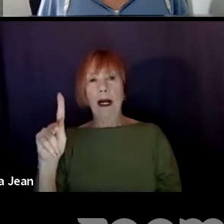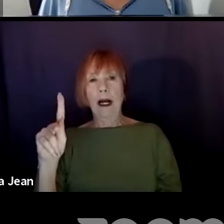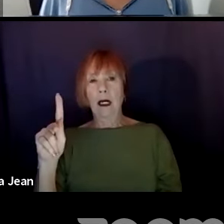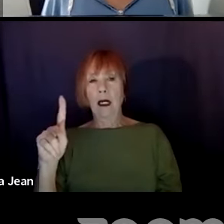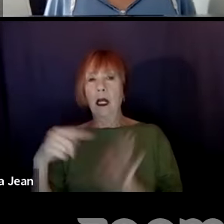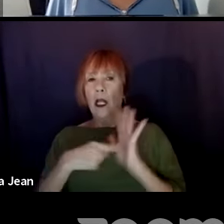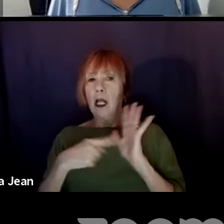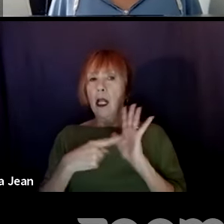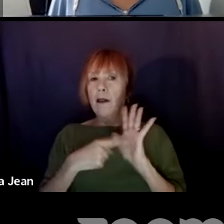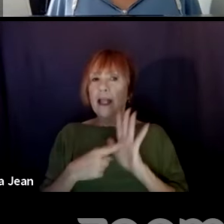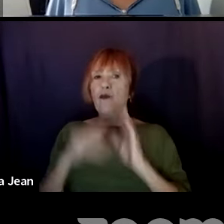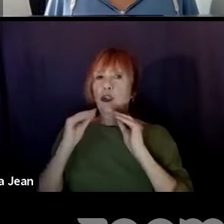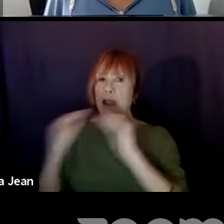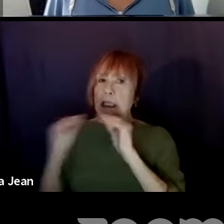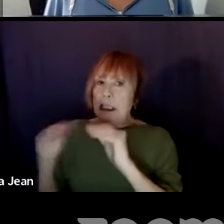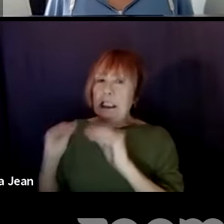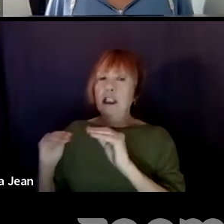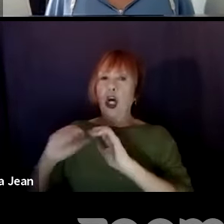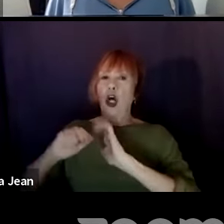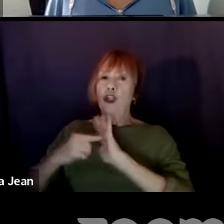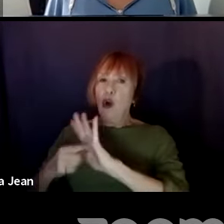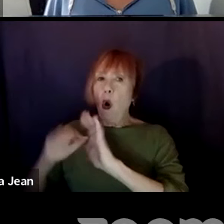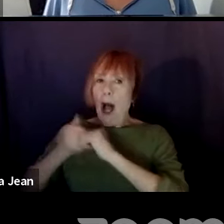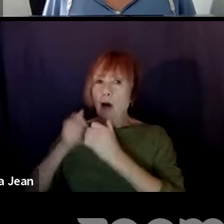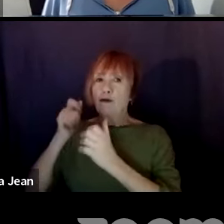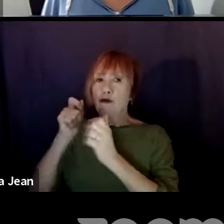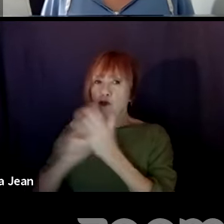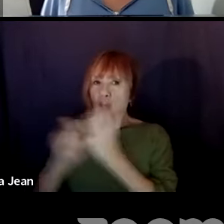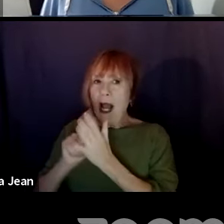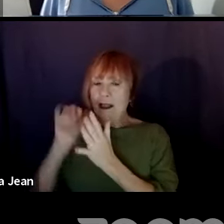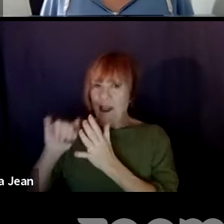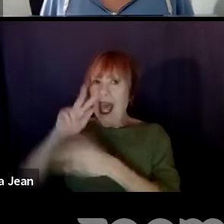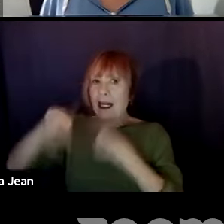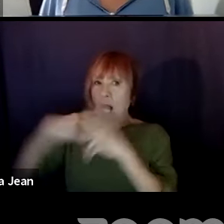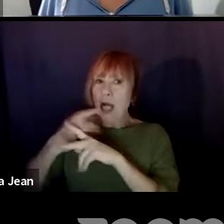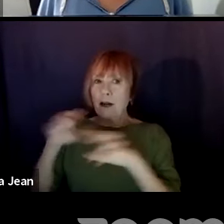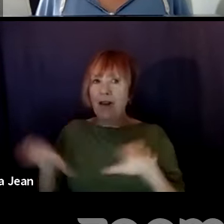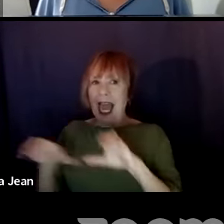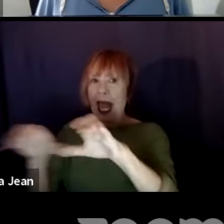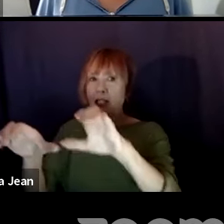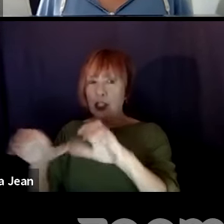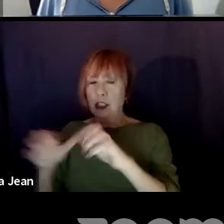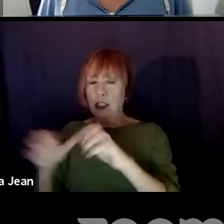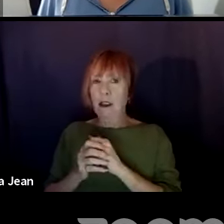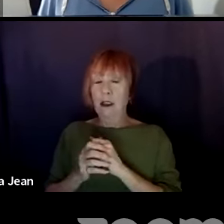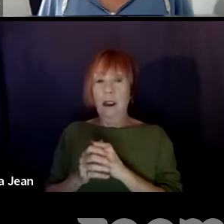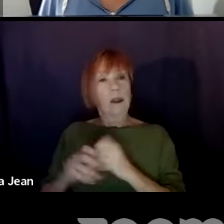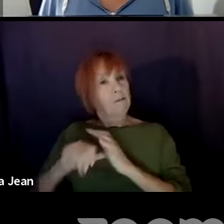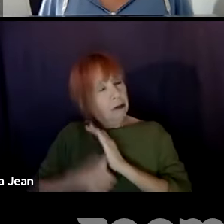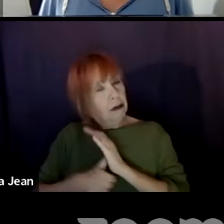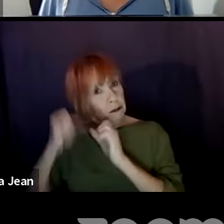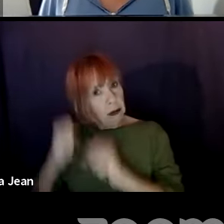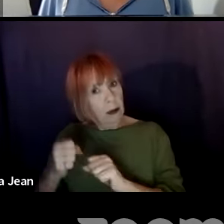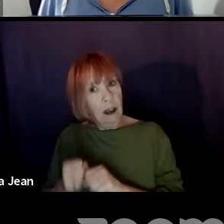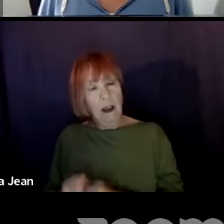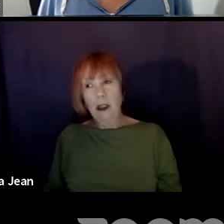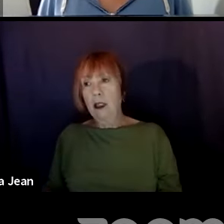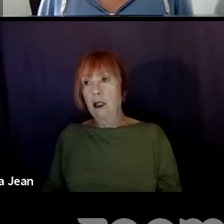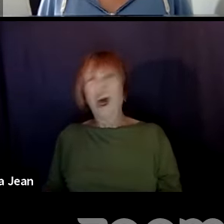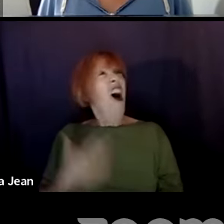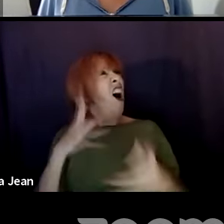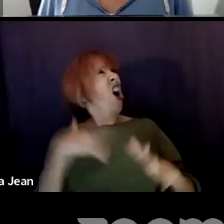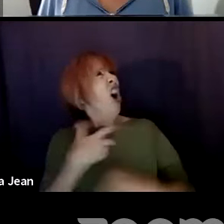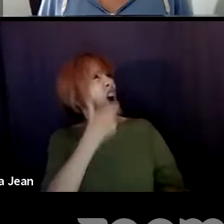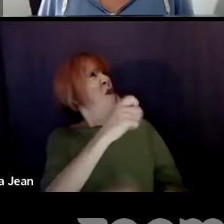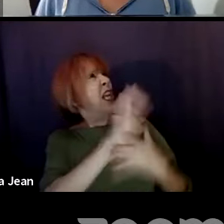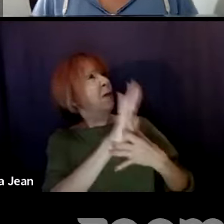teach them how to write that specific type of action. But yeah, I can't emphasize that enough. And when it comes, oh, I watched the movie, go find the script.